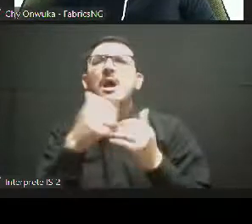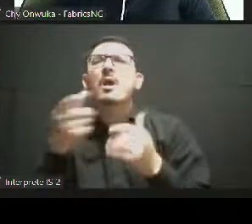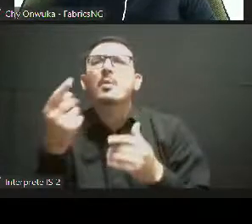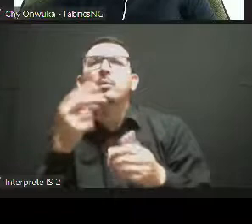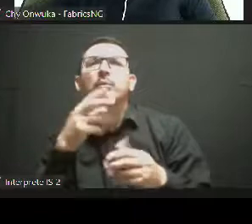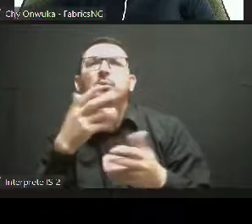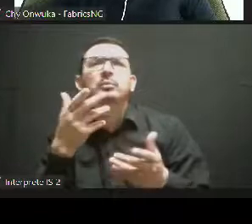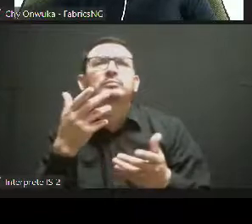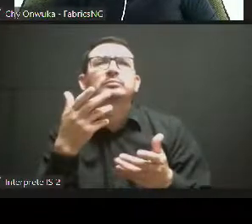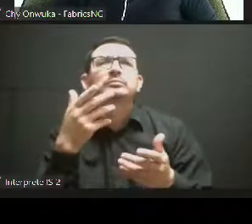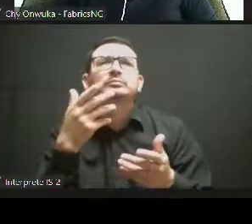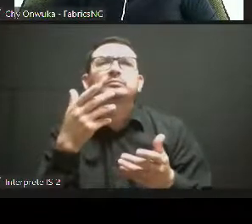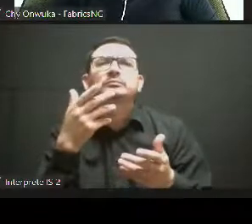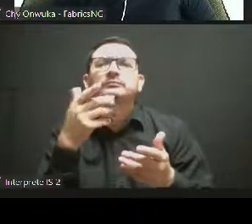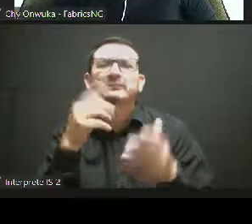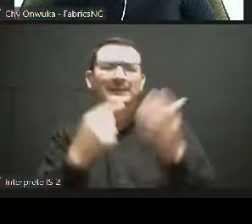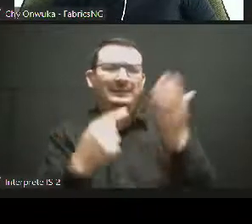the HEVA Fund?